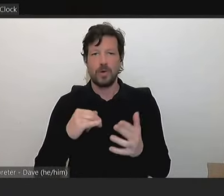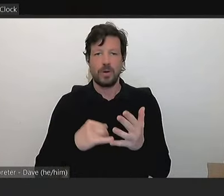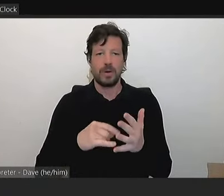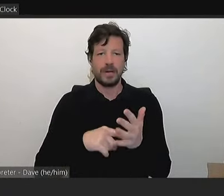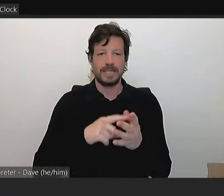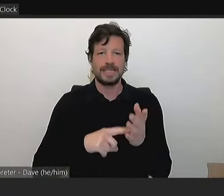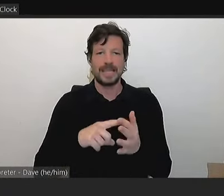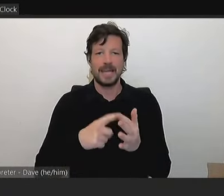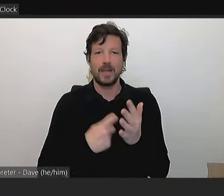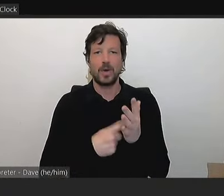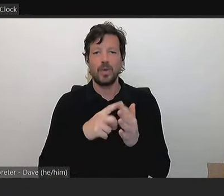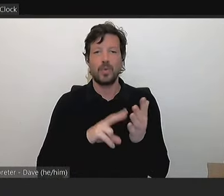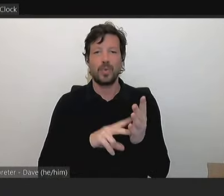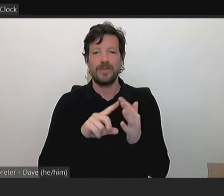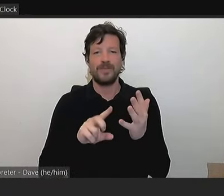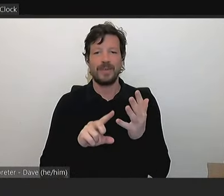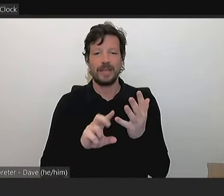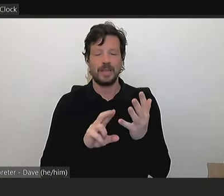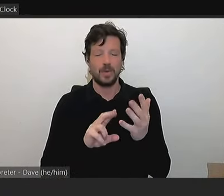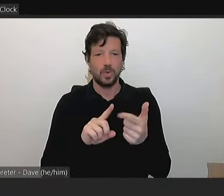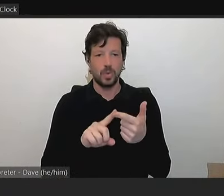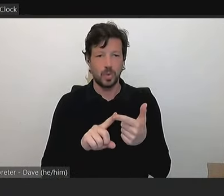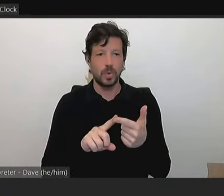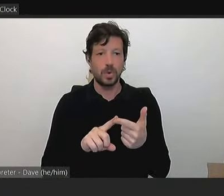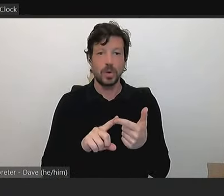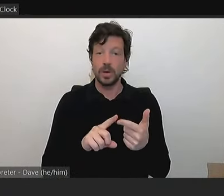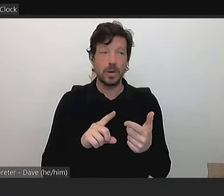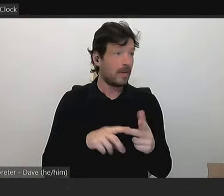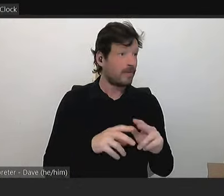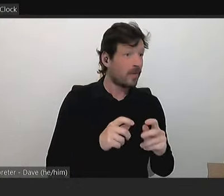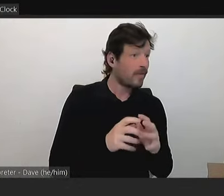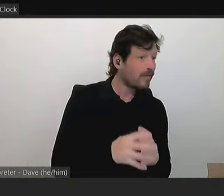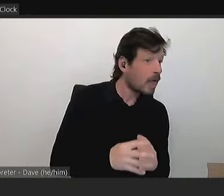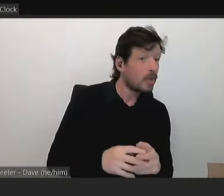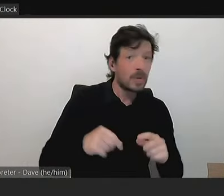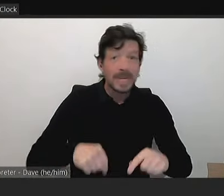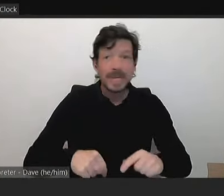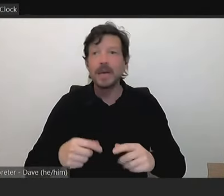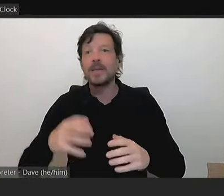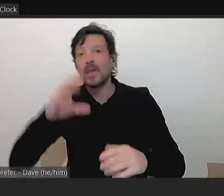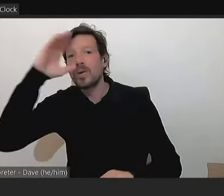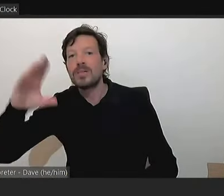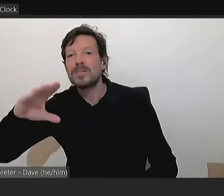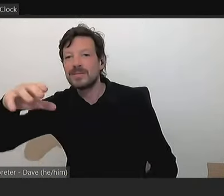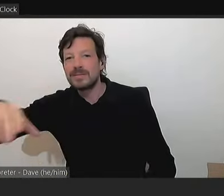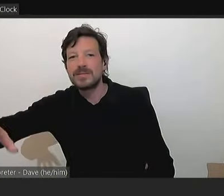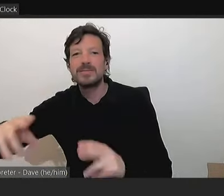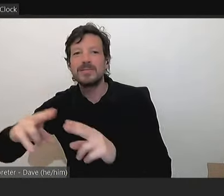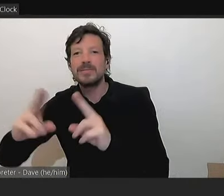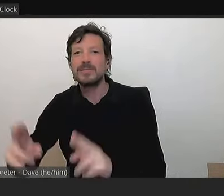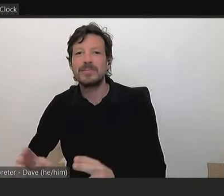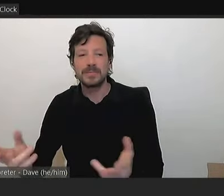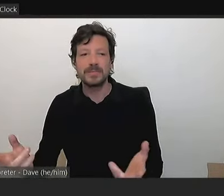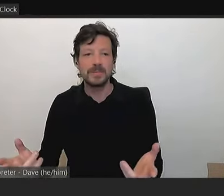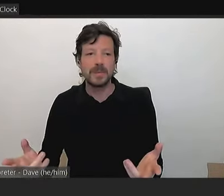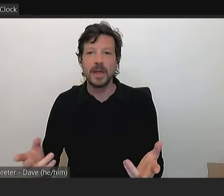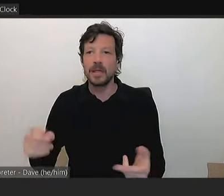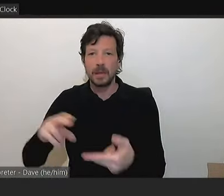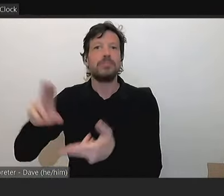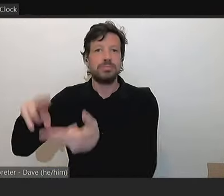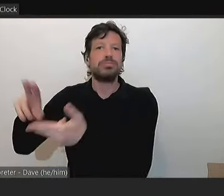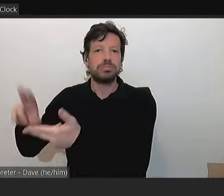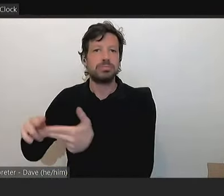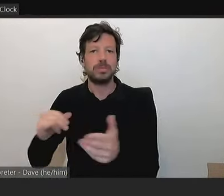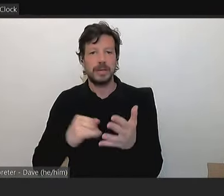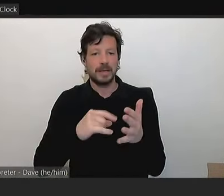value a property here, I own multiple properties in the country, properties that you just don't even see here. They go up in state revenue.